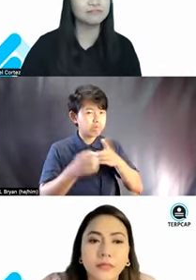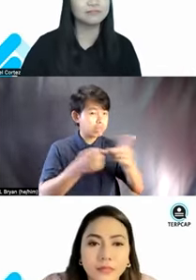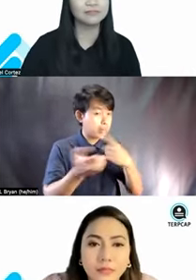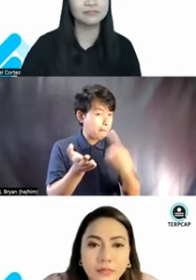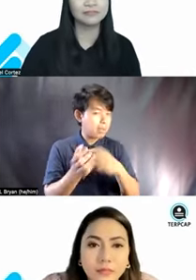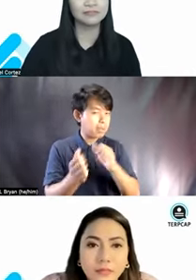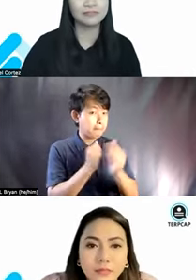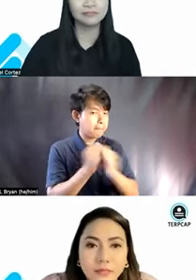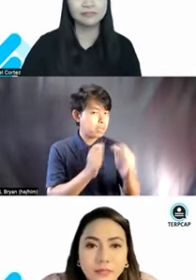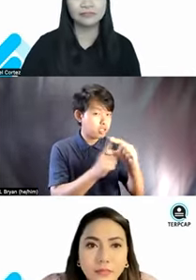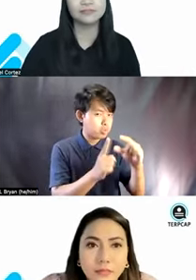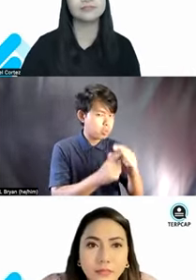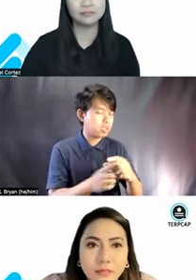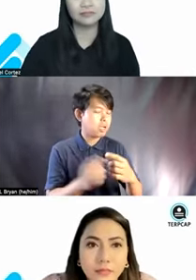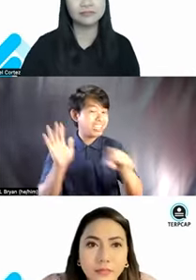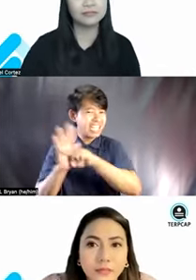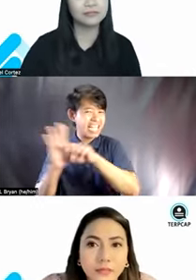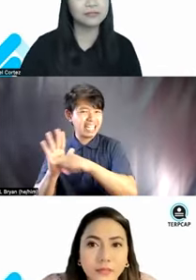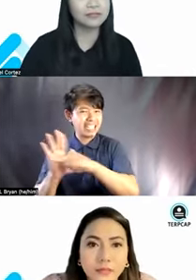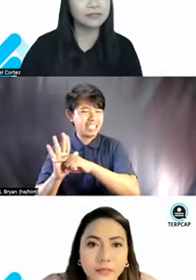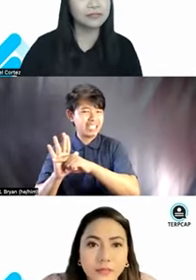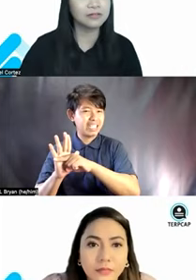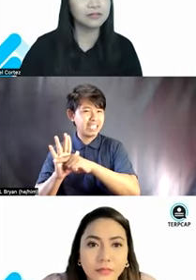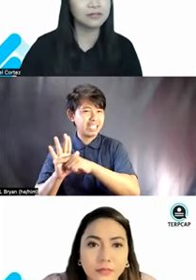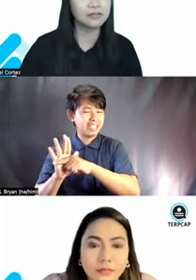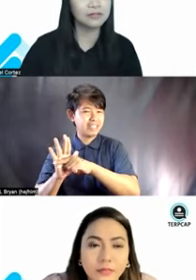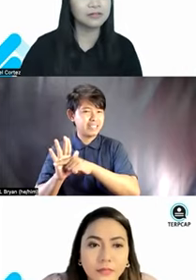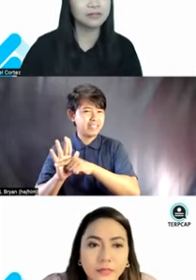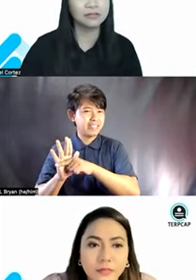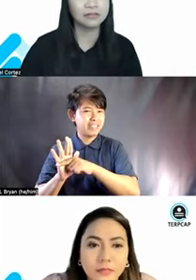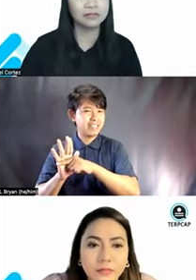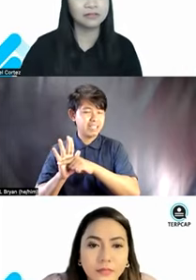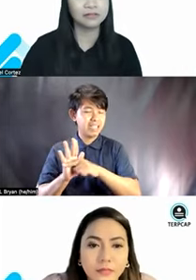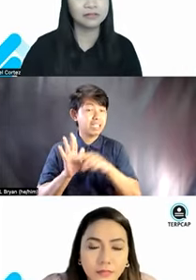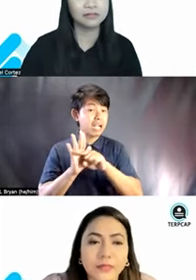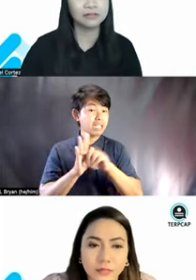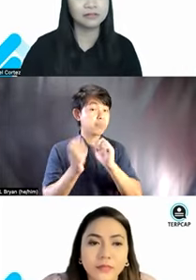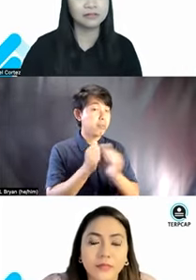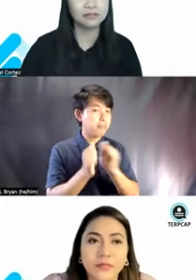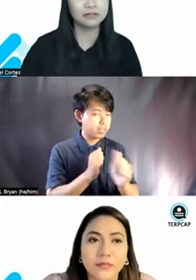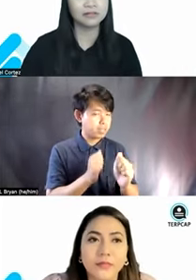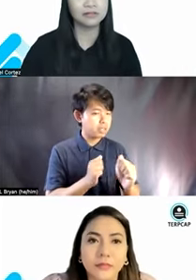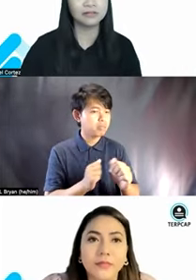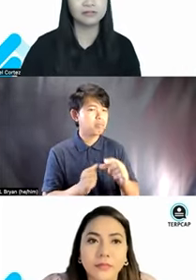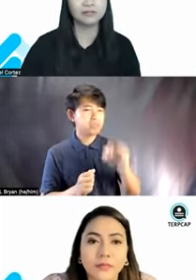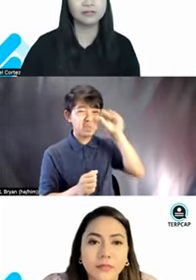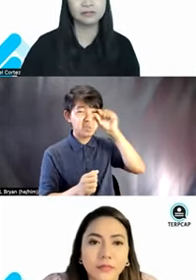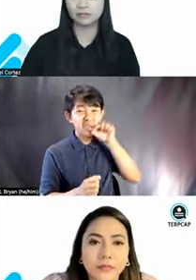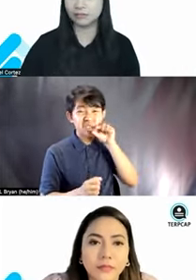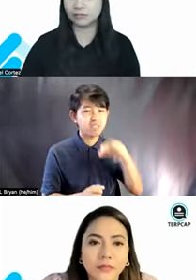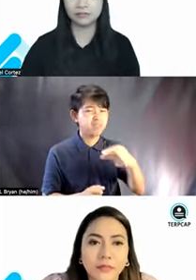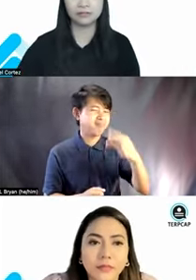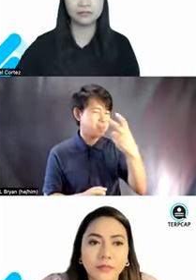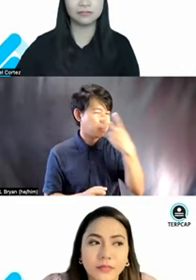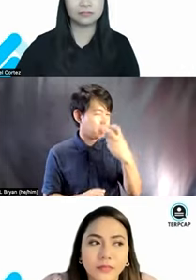has a negative, uh, uh, uh, meaning, right? So gender blind, it means you